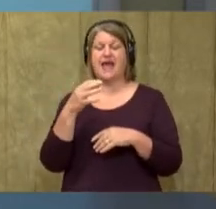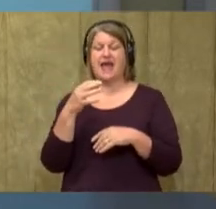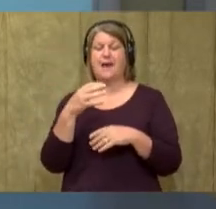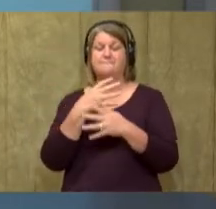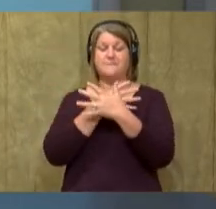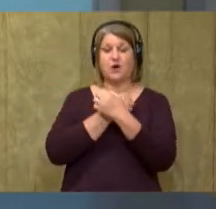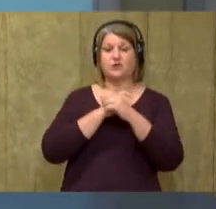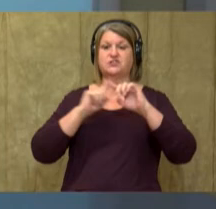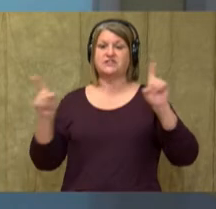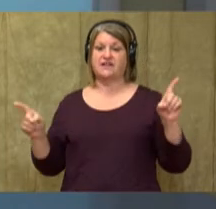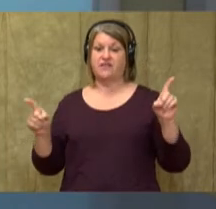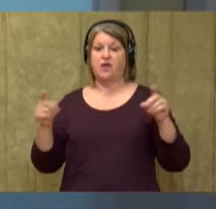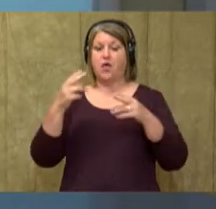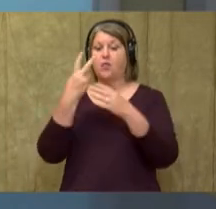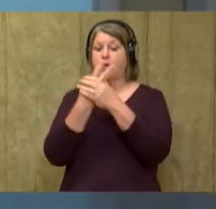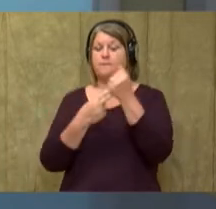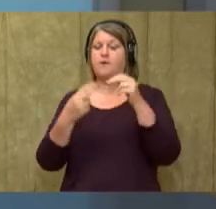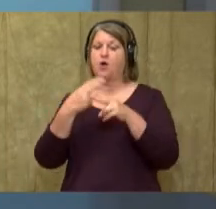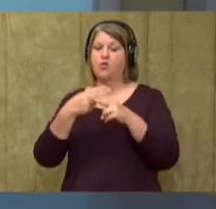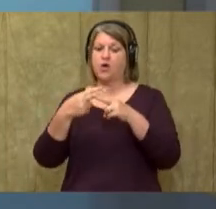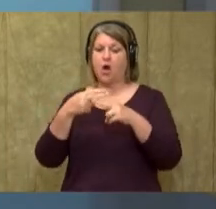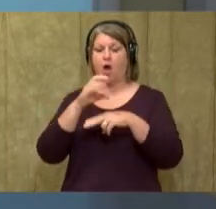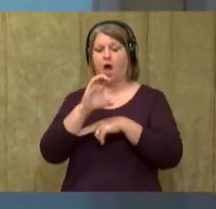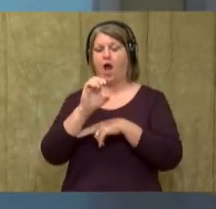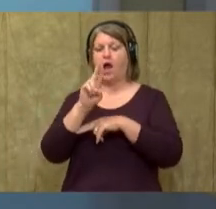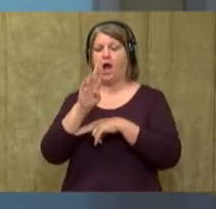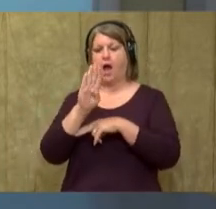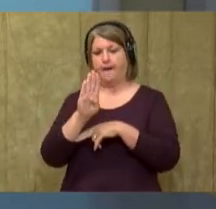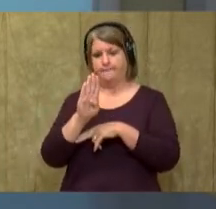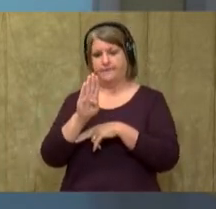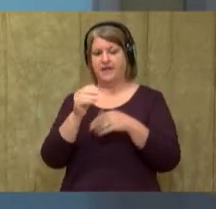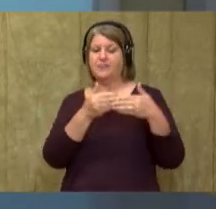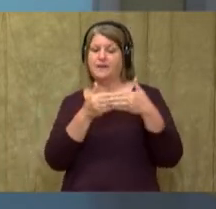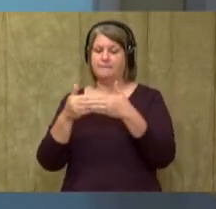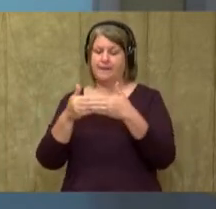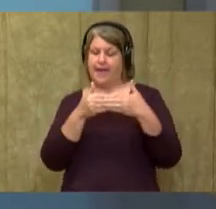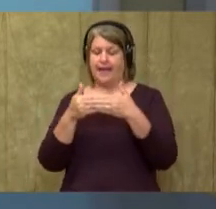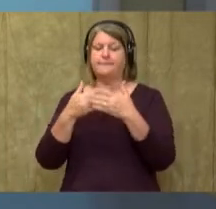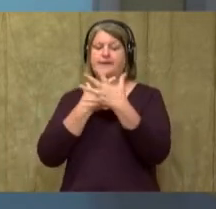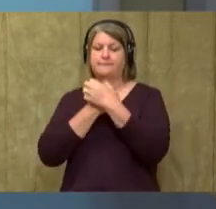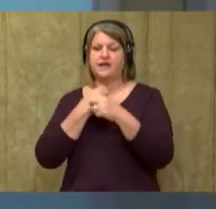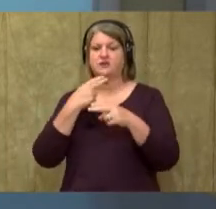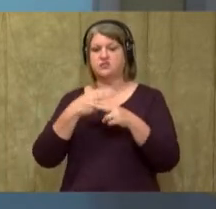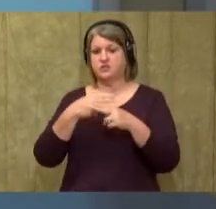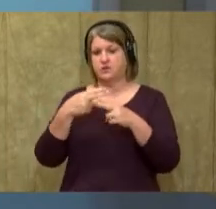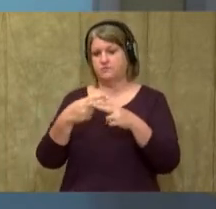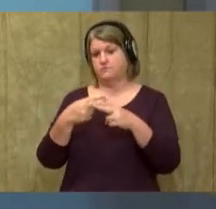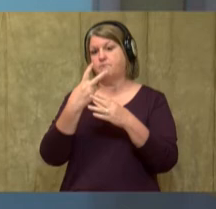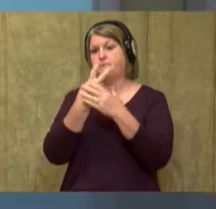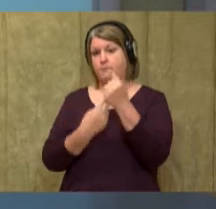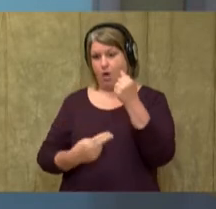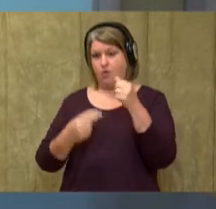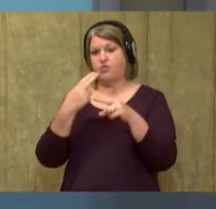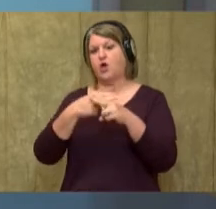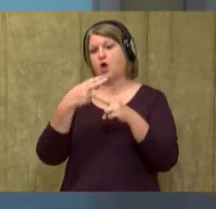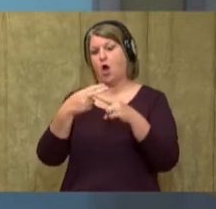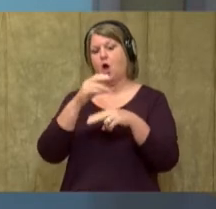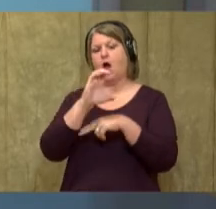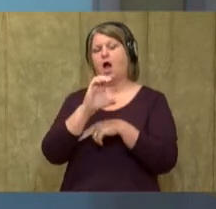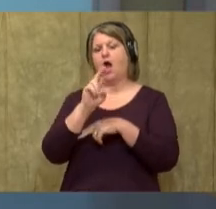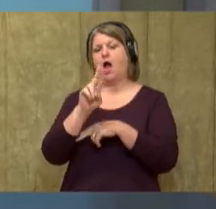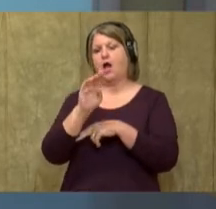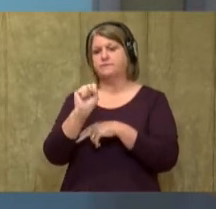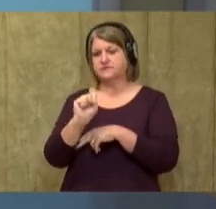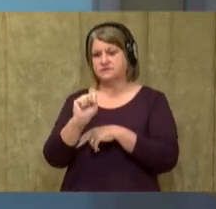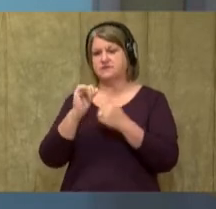They're both called a cub. So, baby polar bears and baby pandas are called cubs. That's a way that they